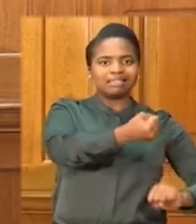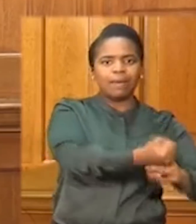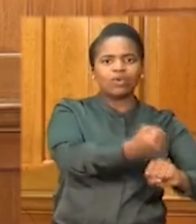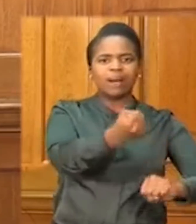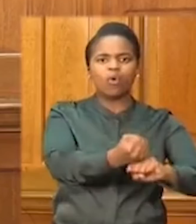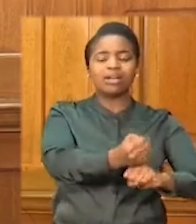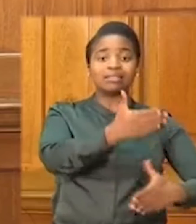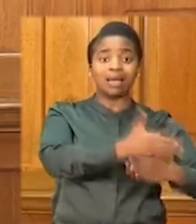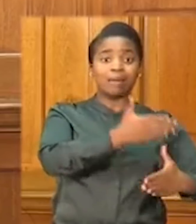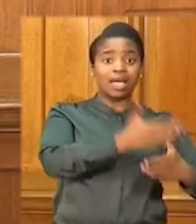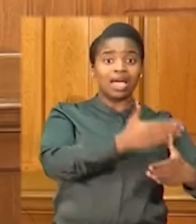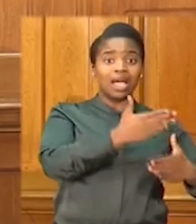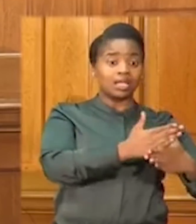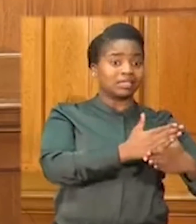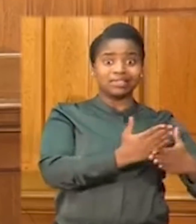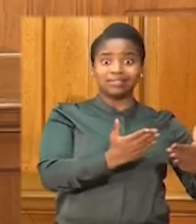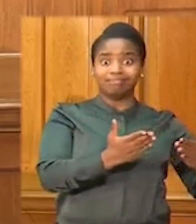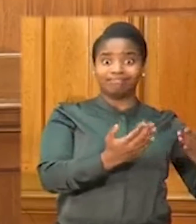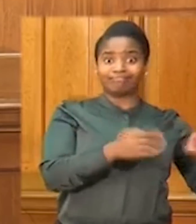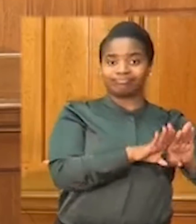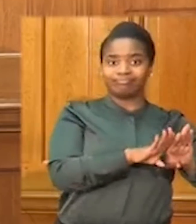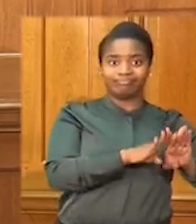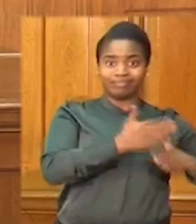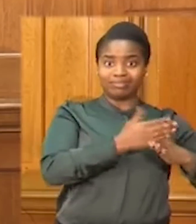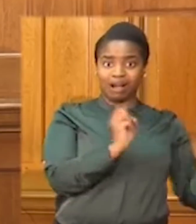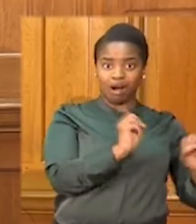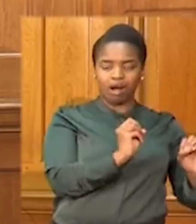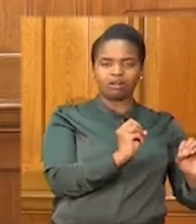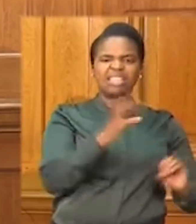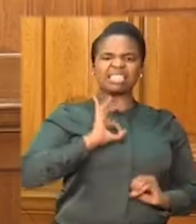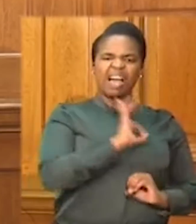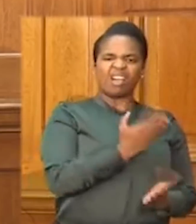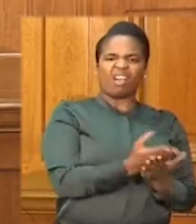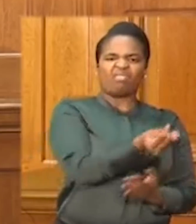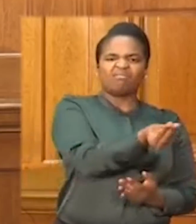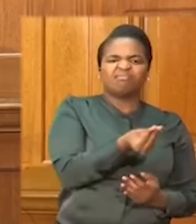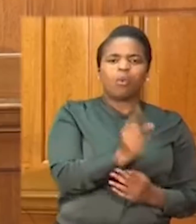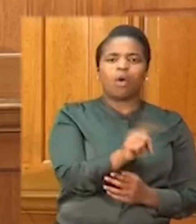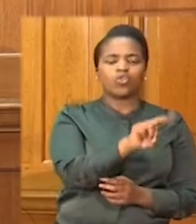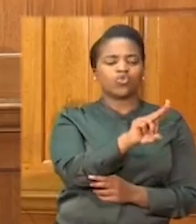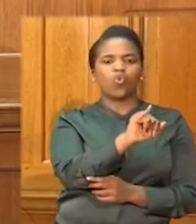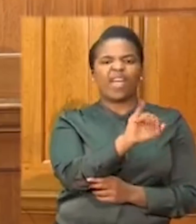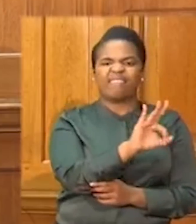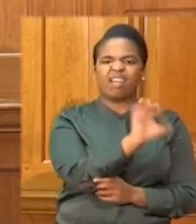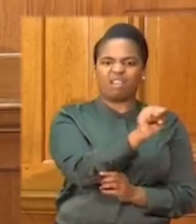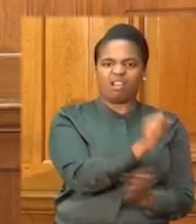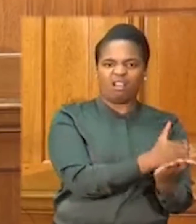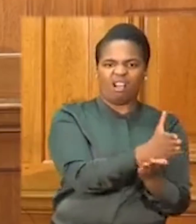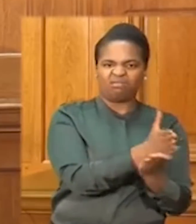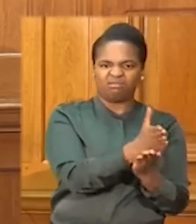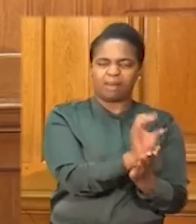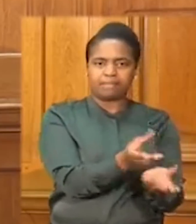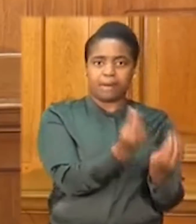the UIF and funding small businesses. We are now embarking on the